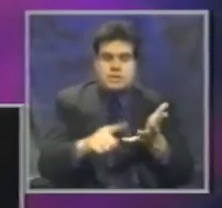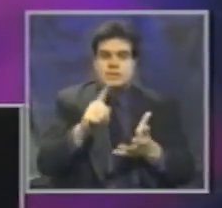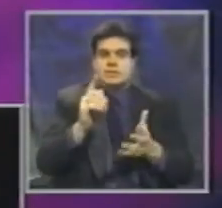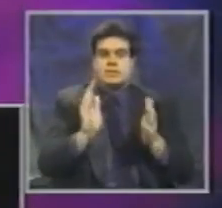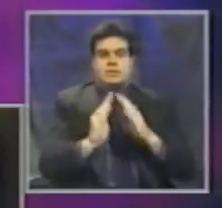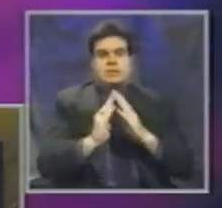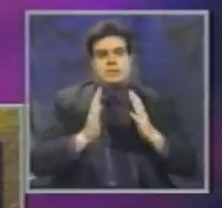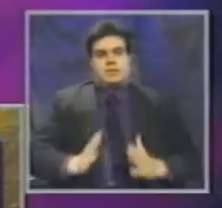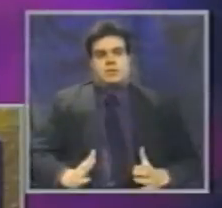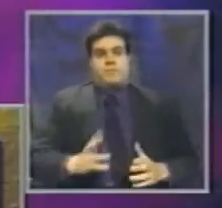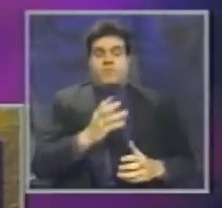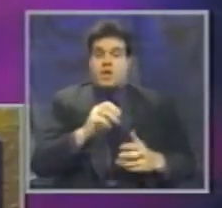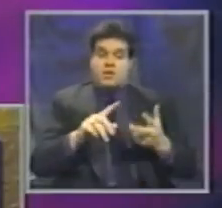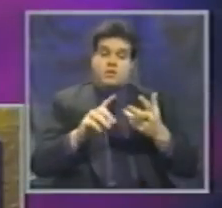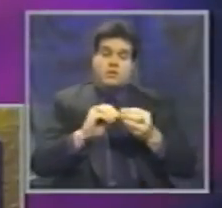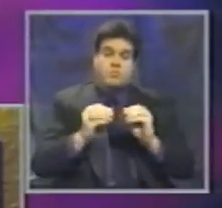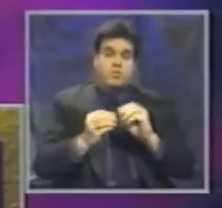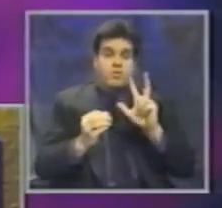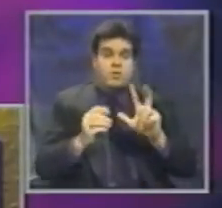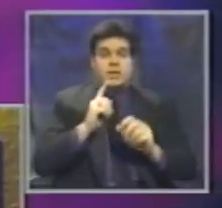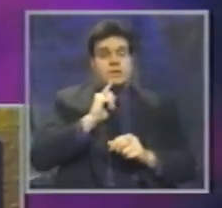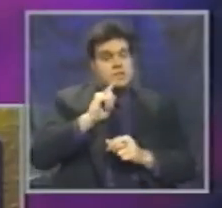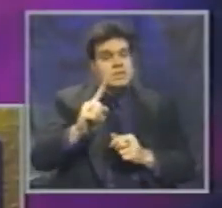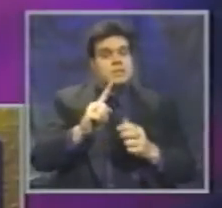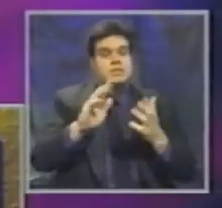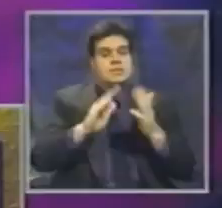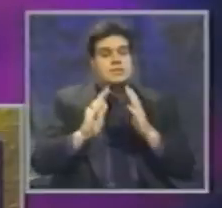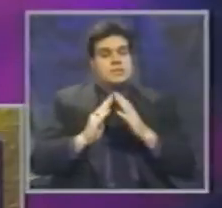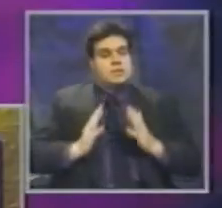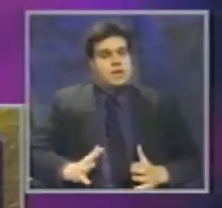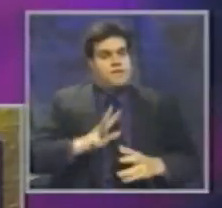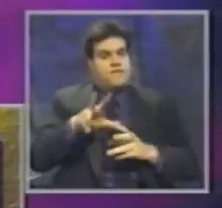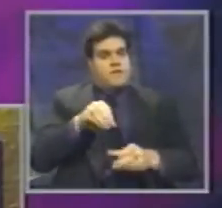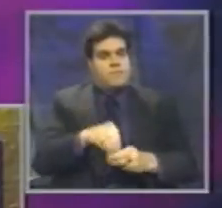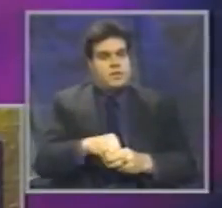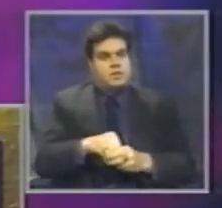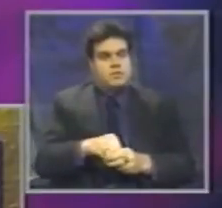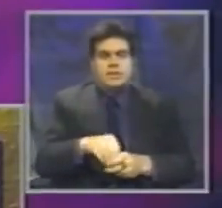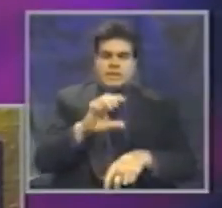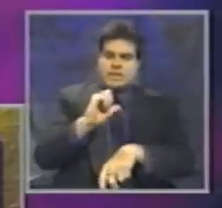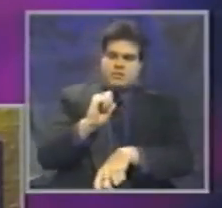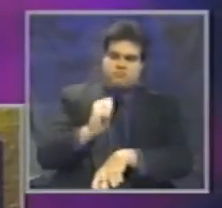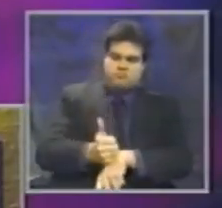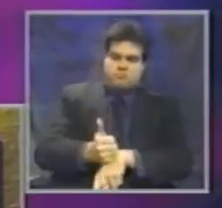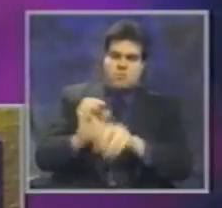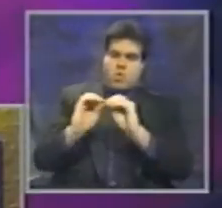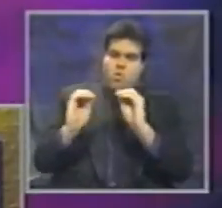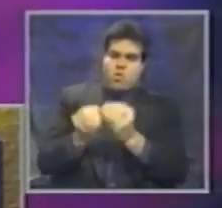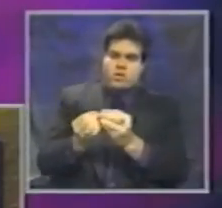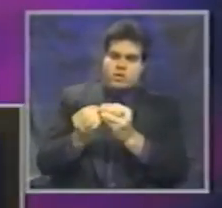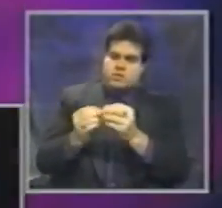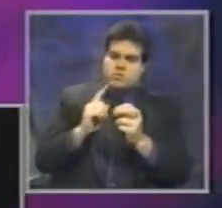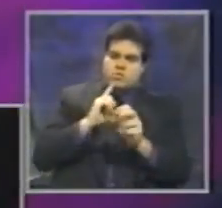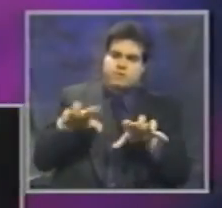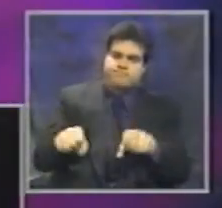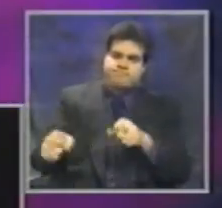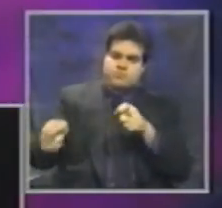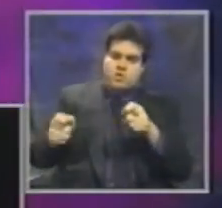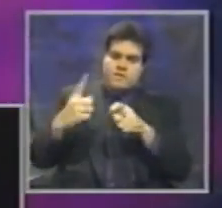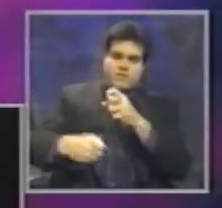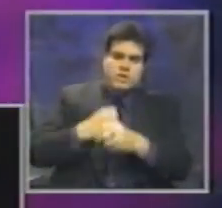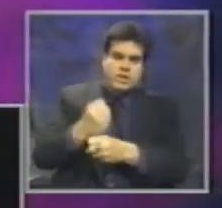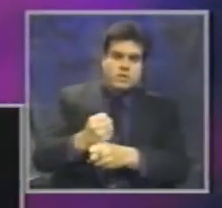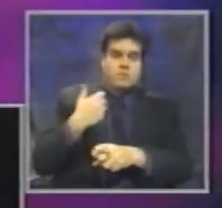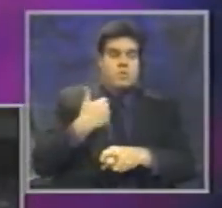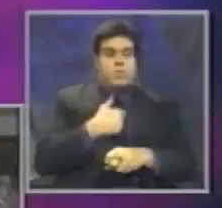And number three is citizen involvement. Institution-based solutions have really dominated the community program scene for years. But we need to move